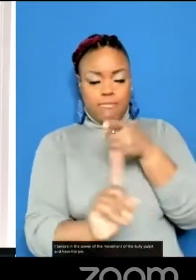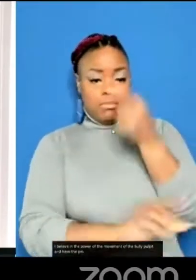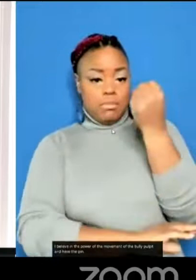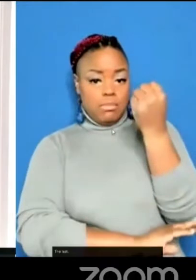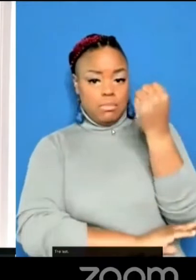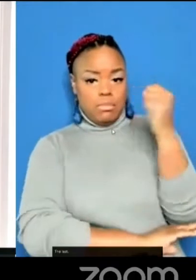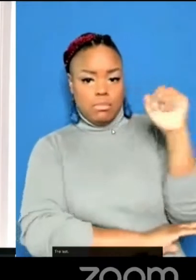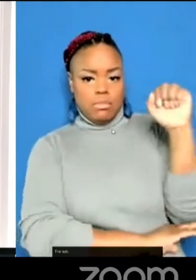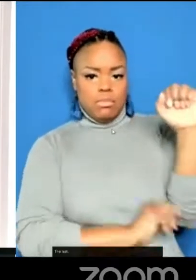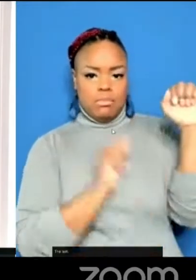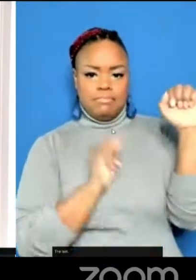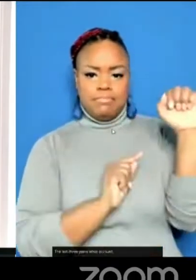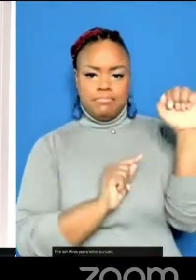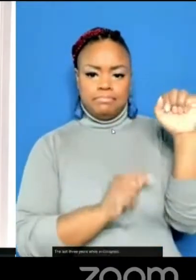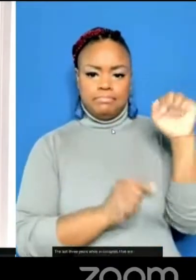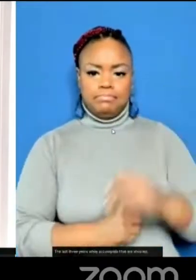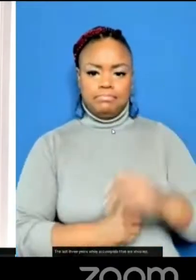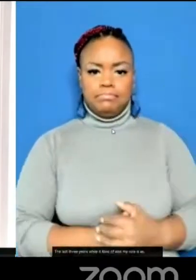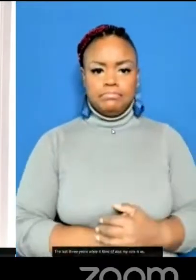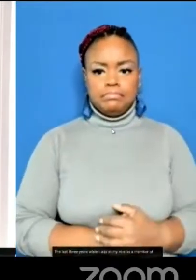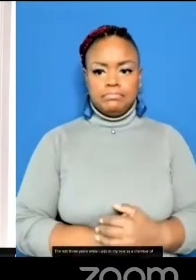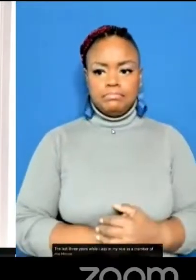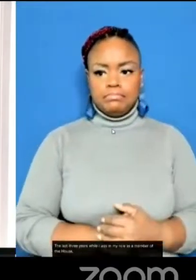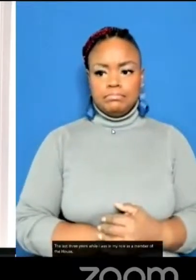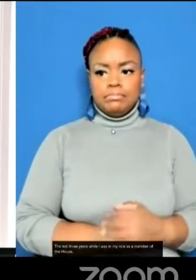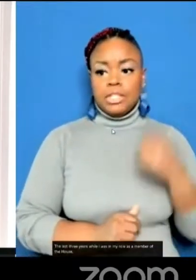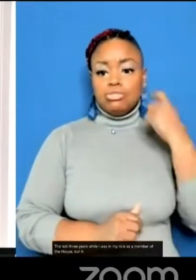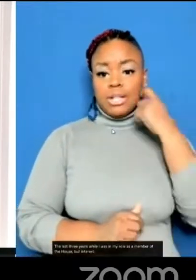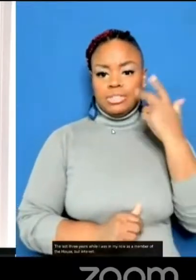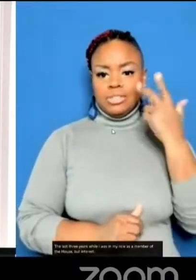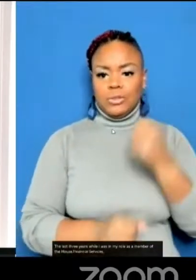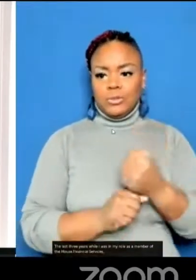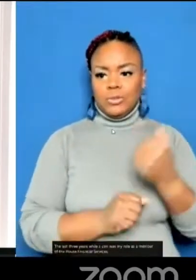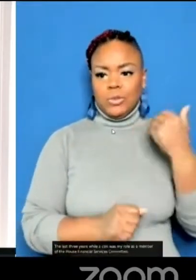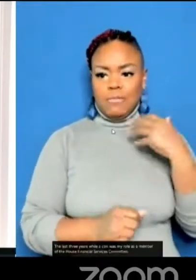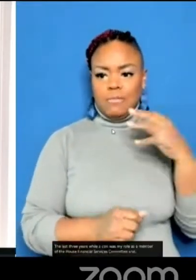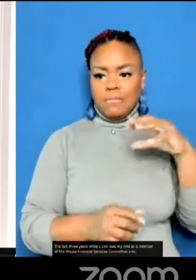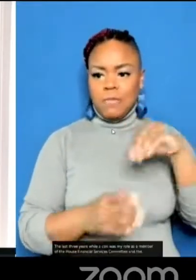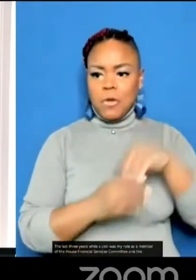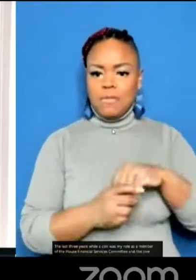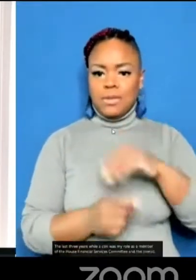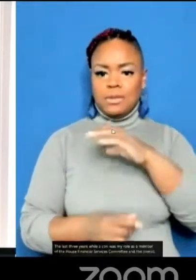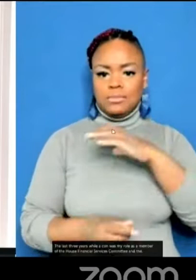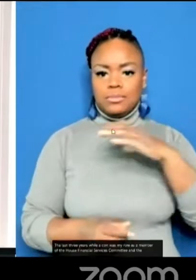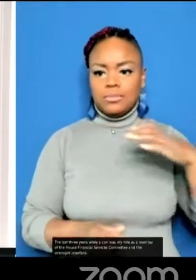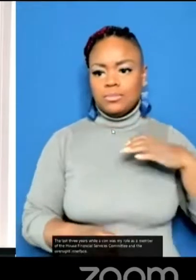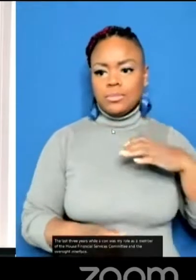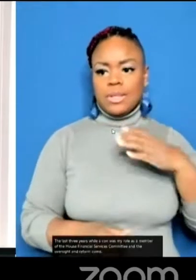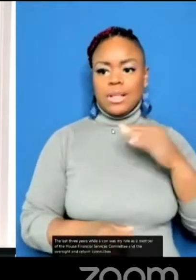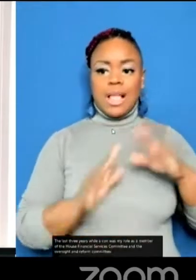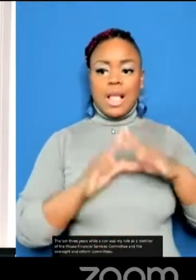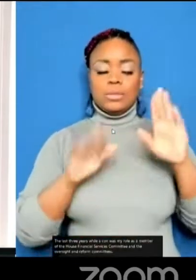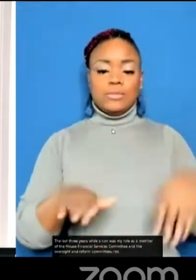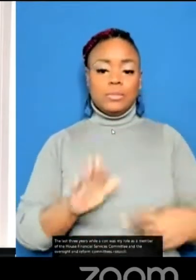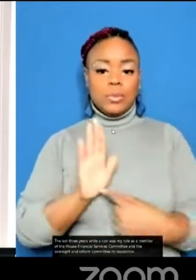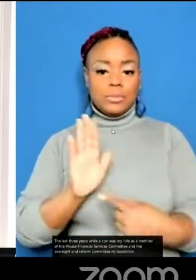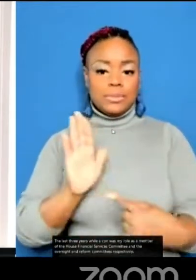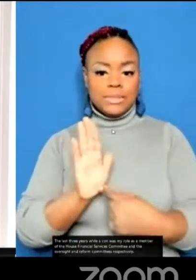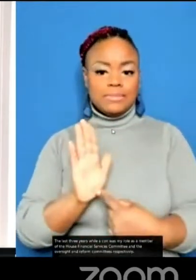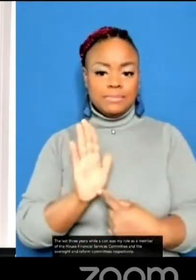last three years while in Congress and my role as a member of the House Financial Services Committee and the Oversight and Reform Committees respectively,